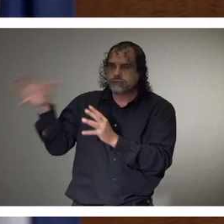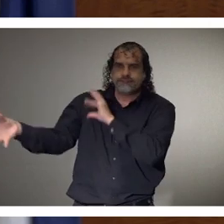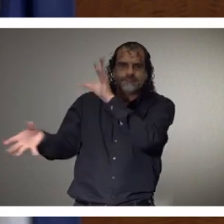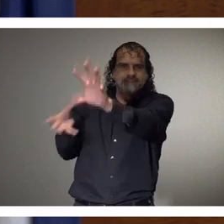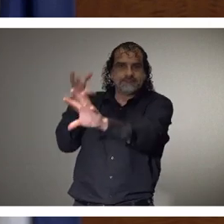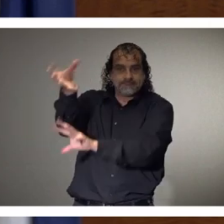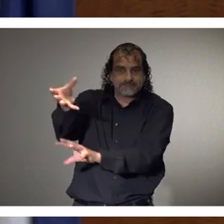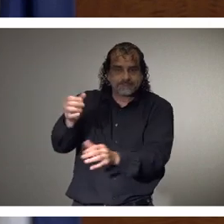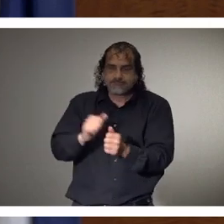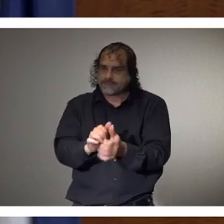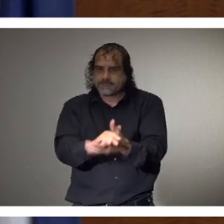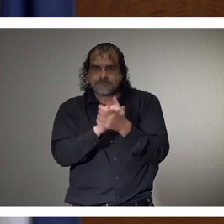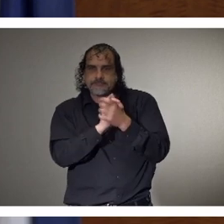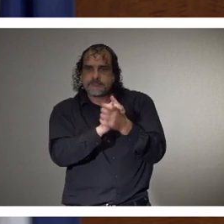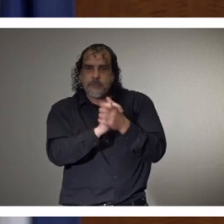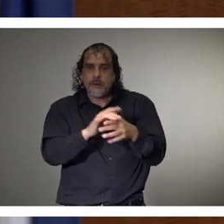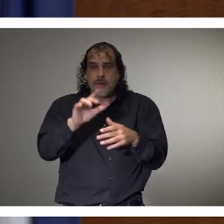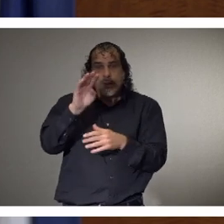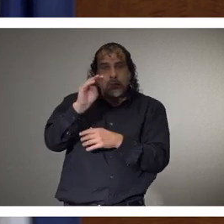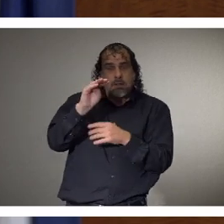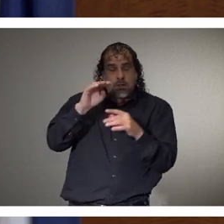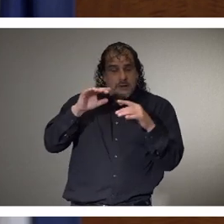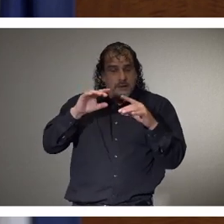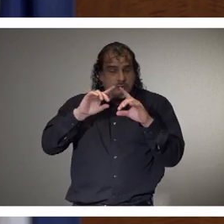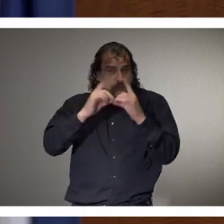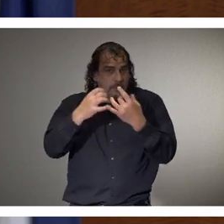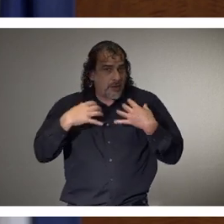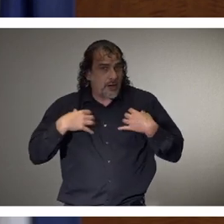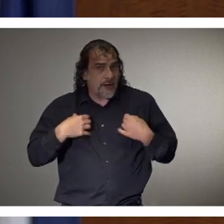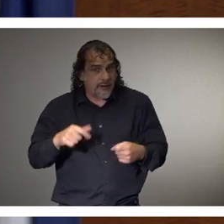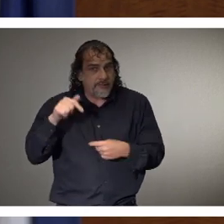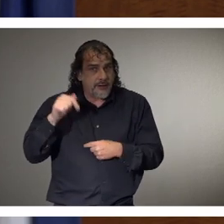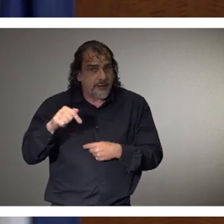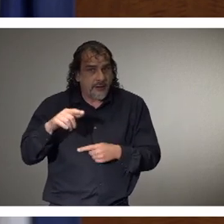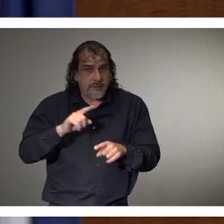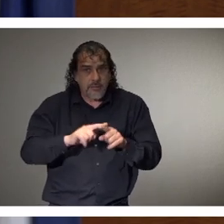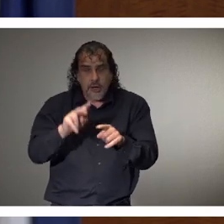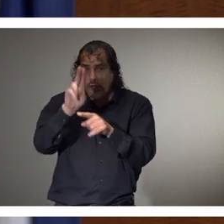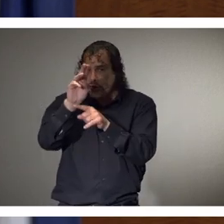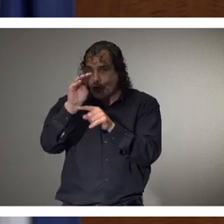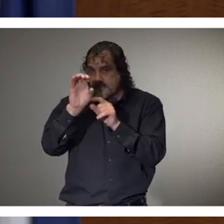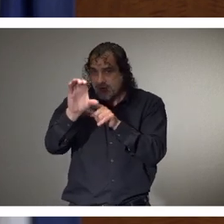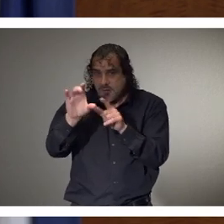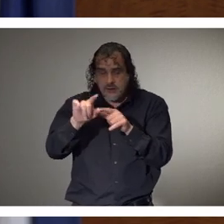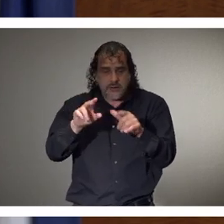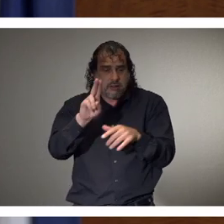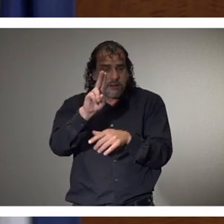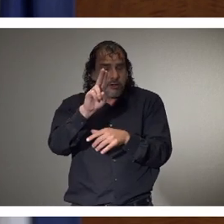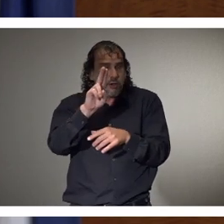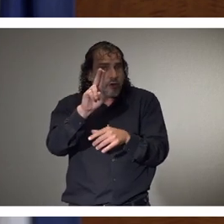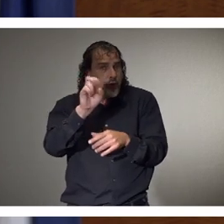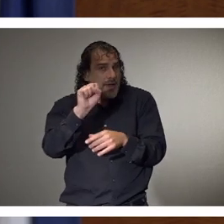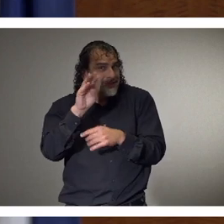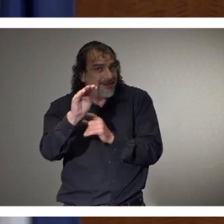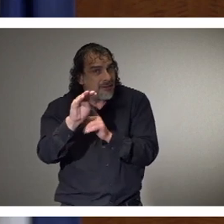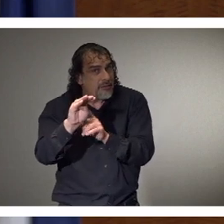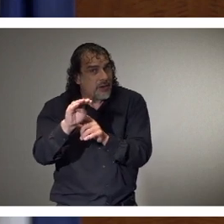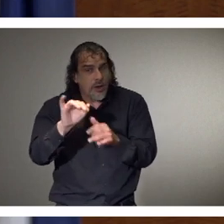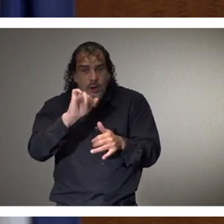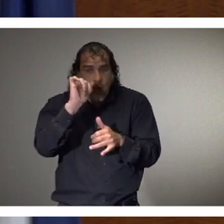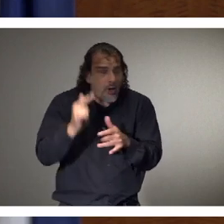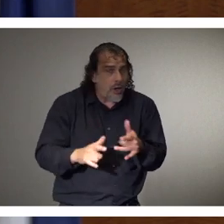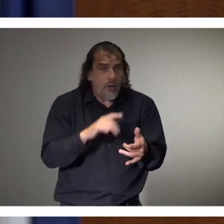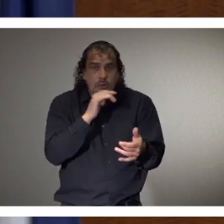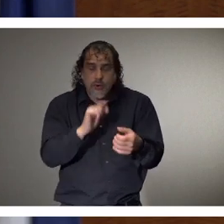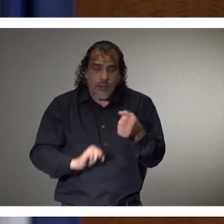the Mississippi State Department of Health but also UMC and the University of Southern Mississippi and everyone that has pitched